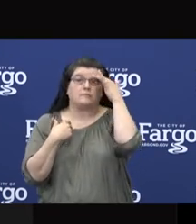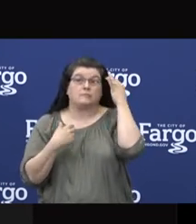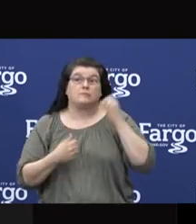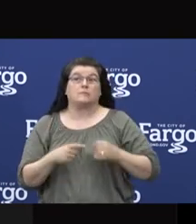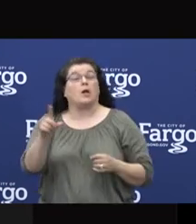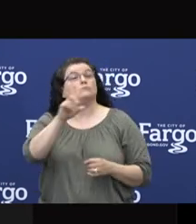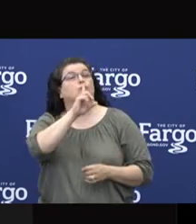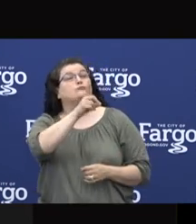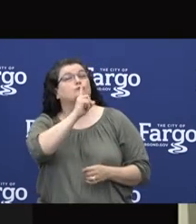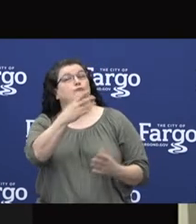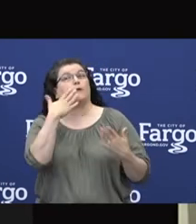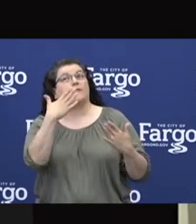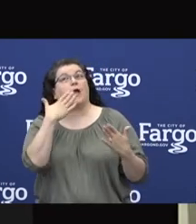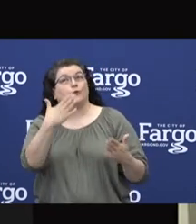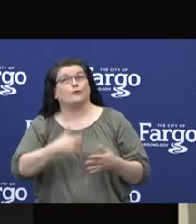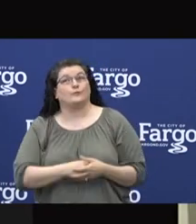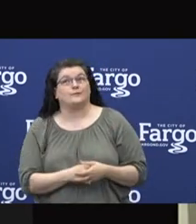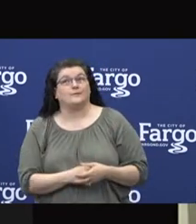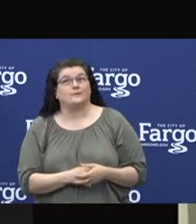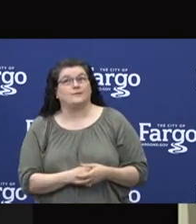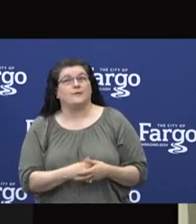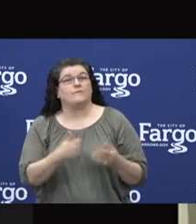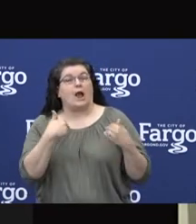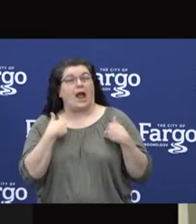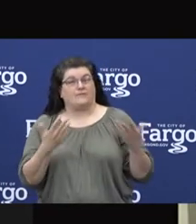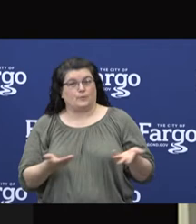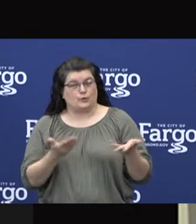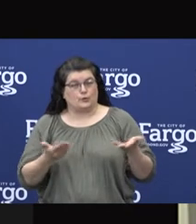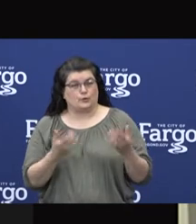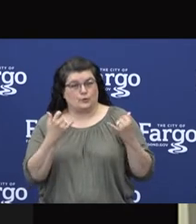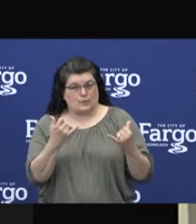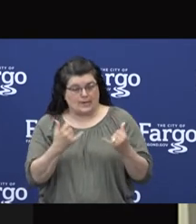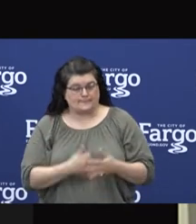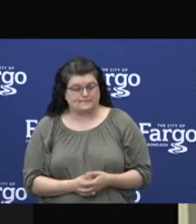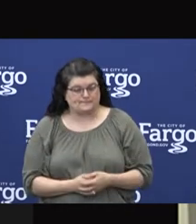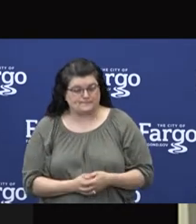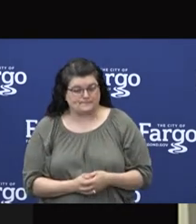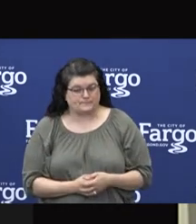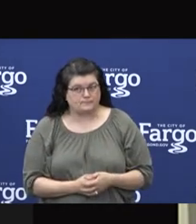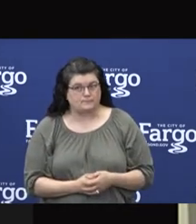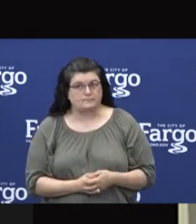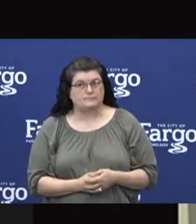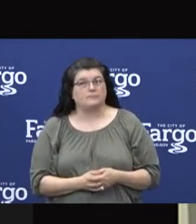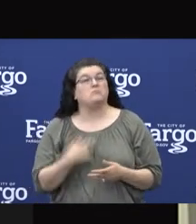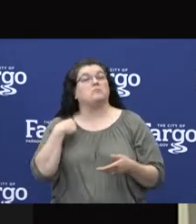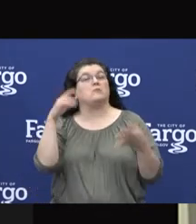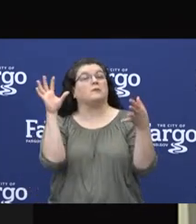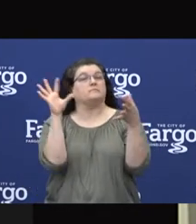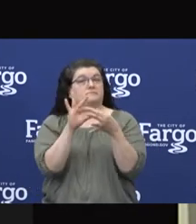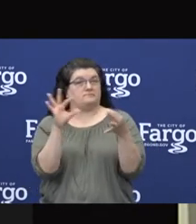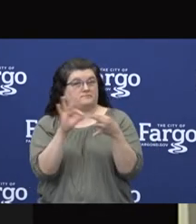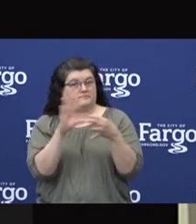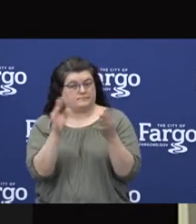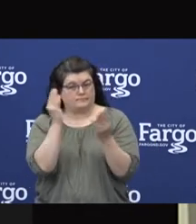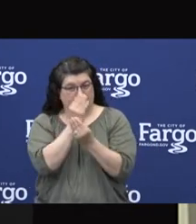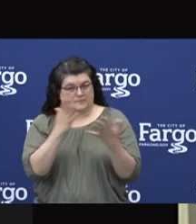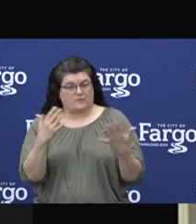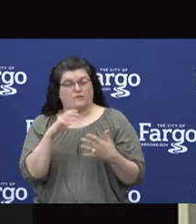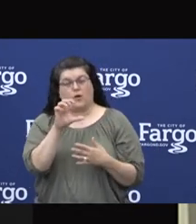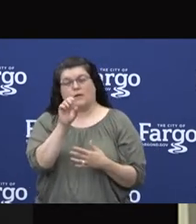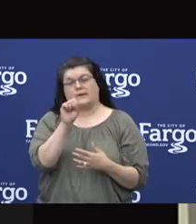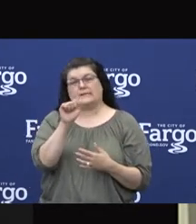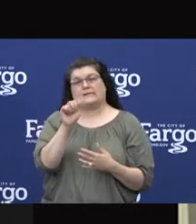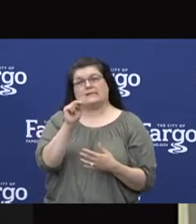Sure. Thank you for having me today. Just some updates from Sanford